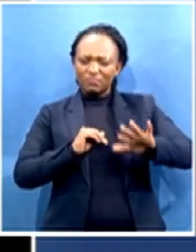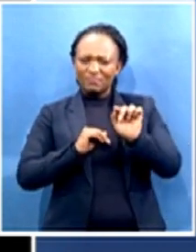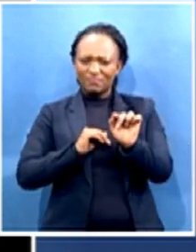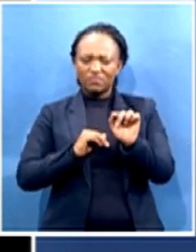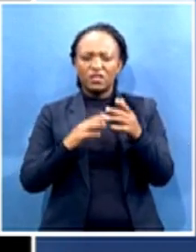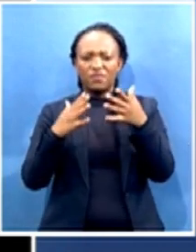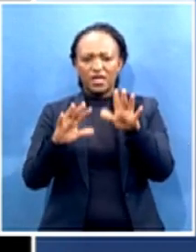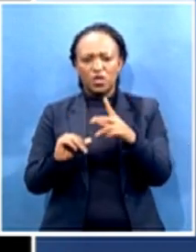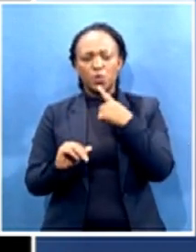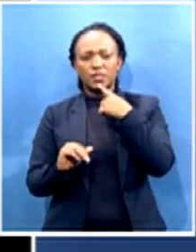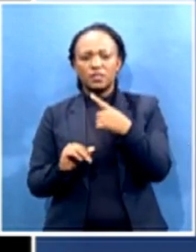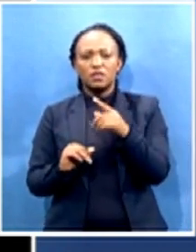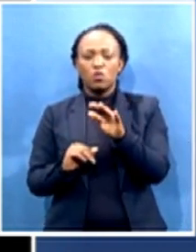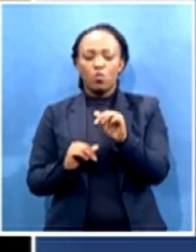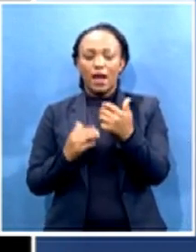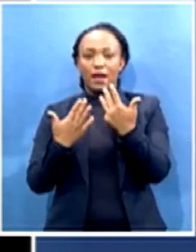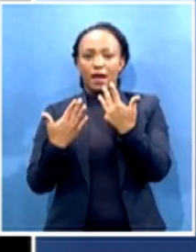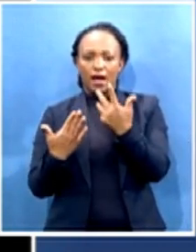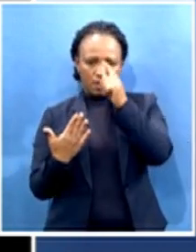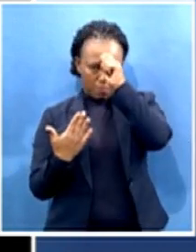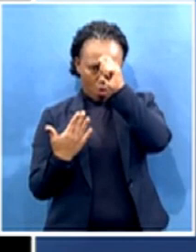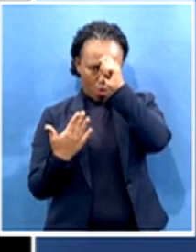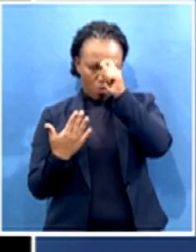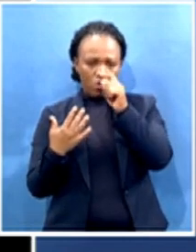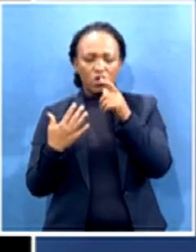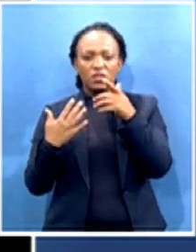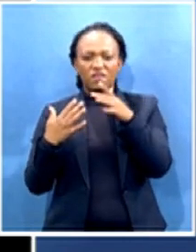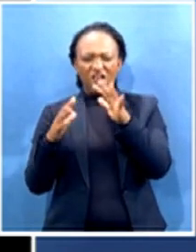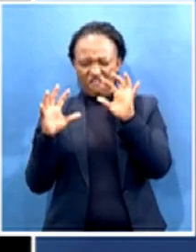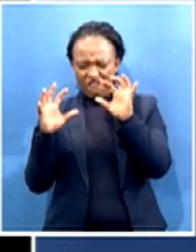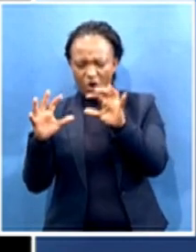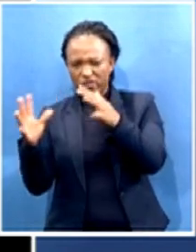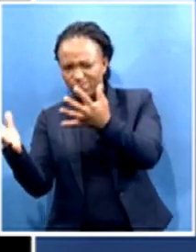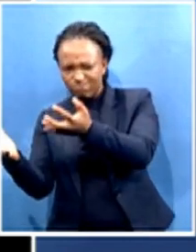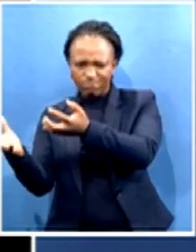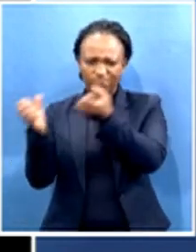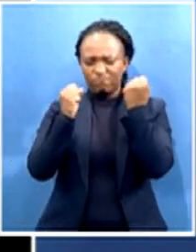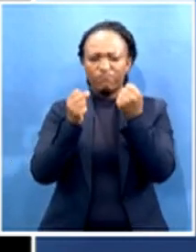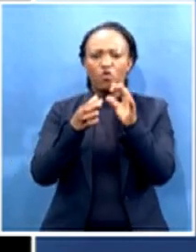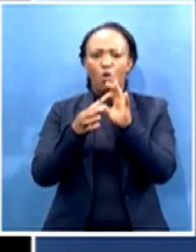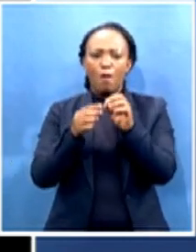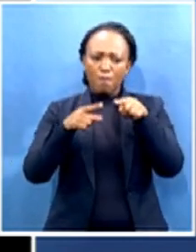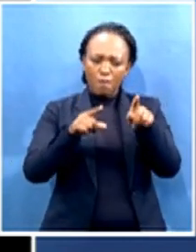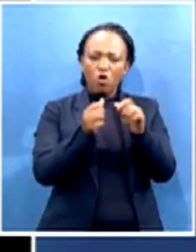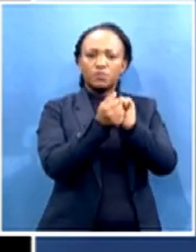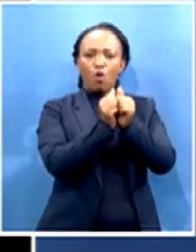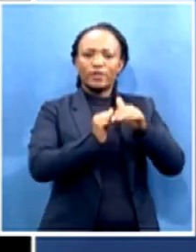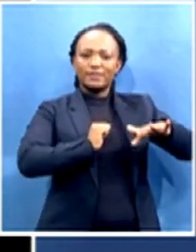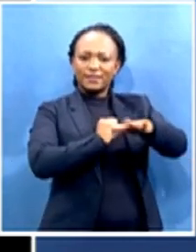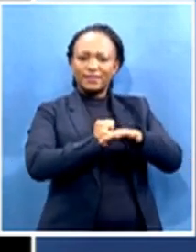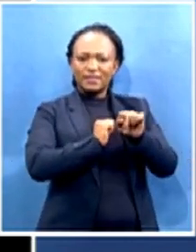were forcefully taken from their homes to the sports grounds where they were assaulted, where